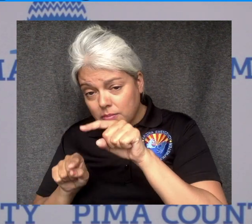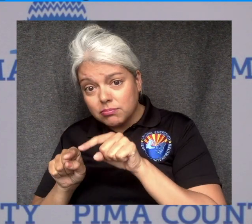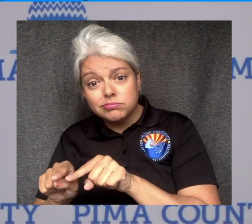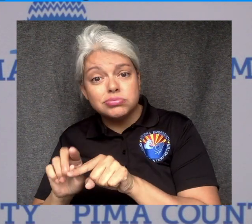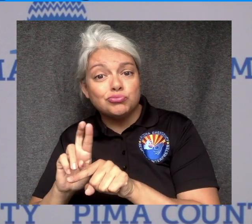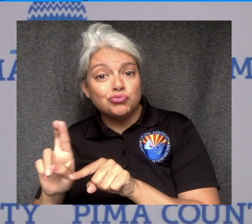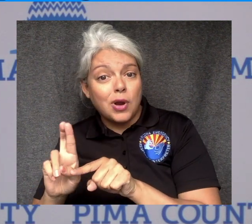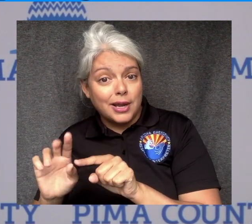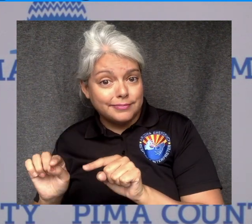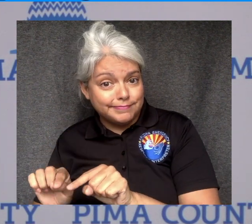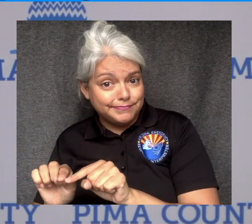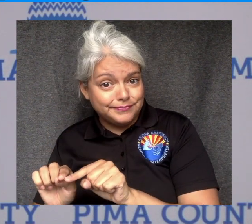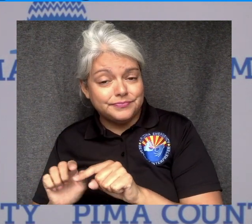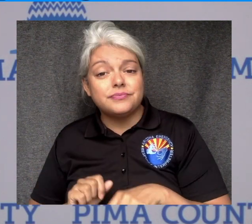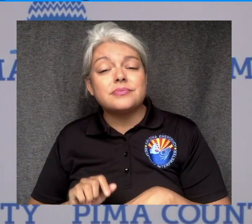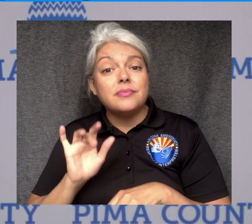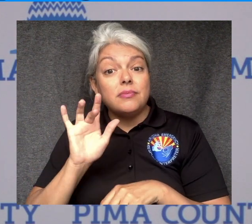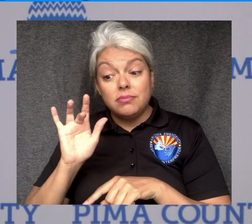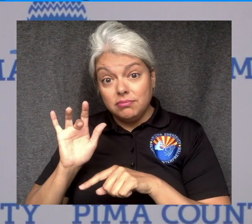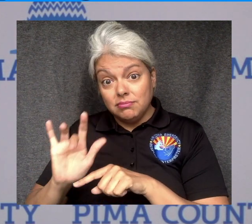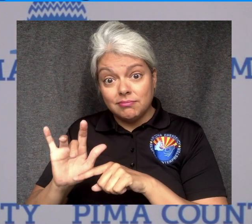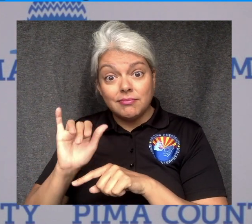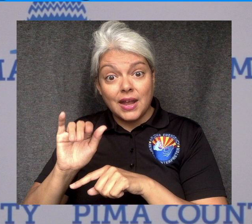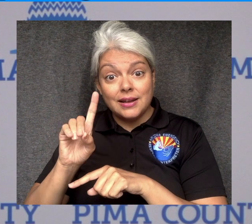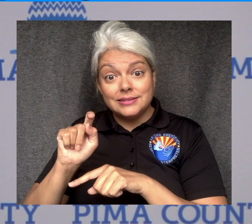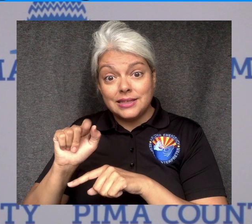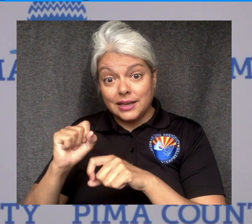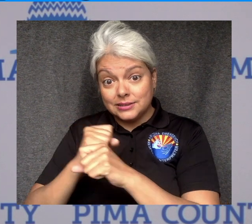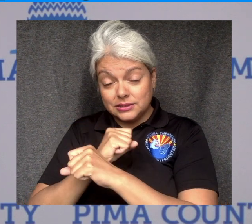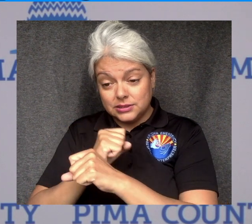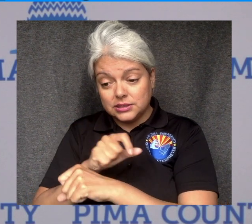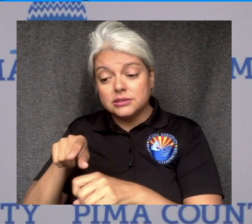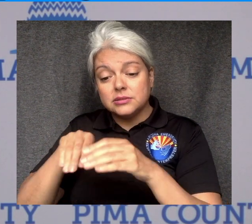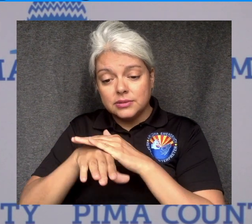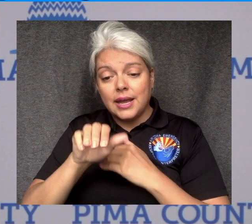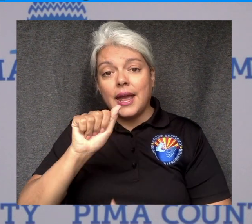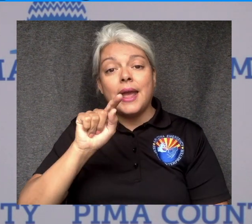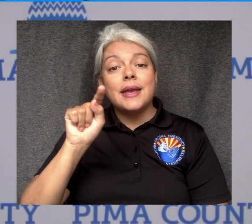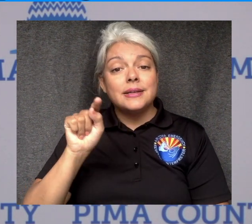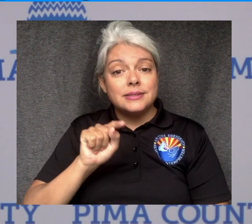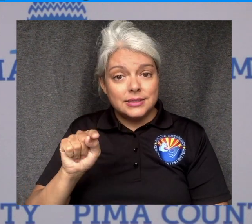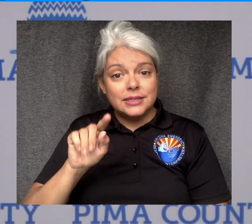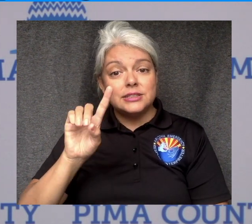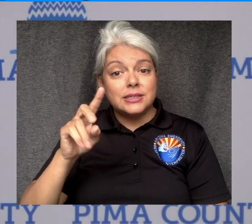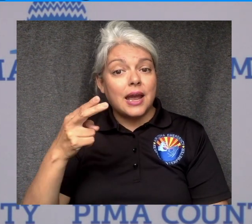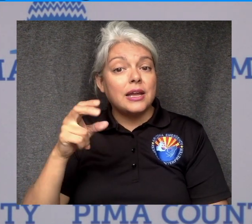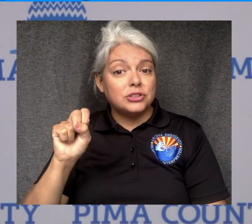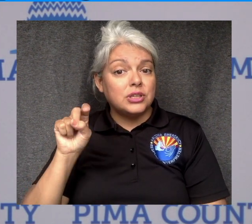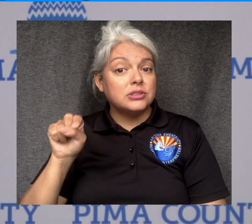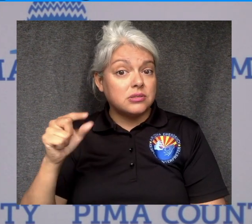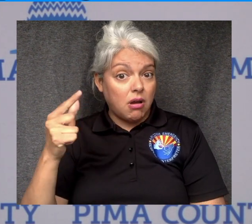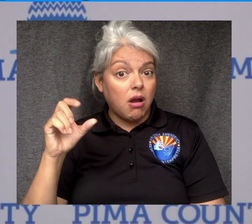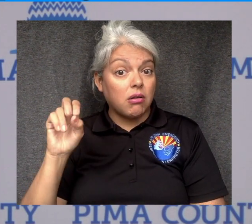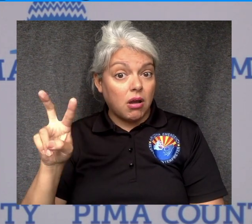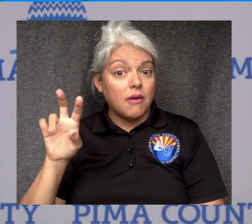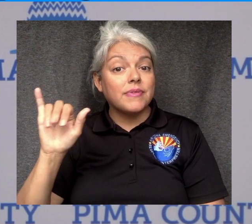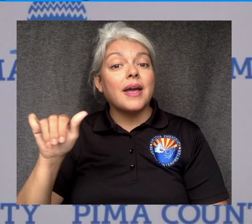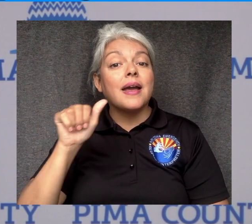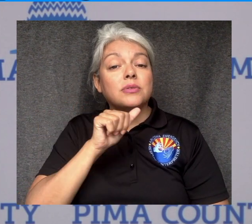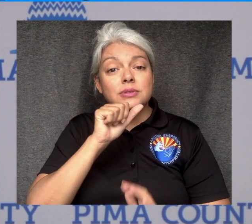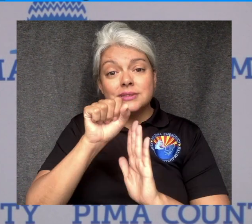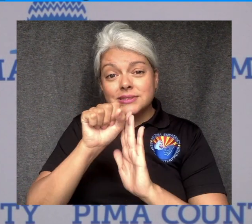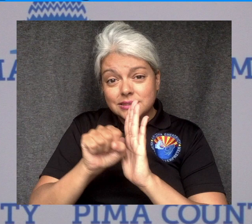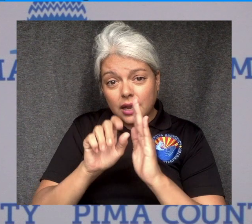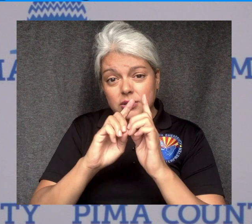corner. That link takes you to azdhs.gov, which is the Arizona Department of Health